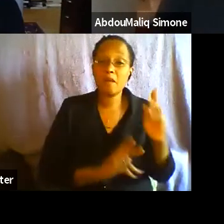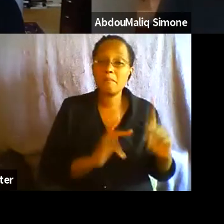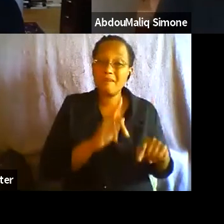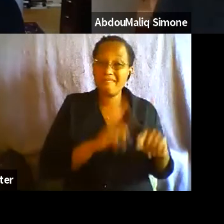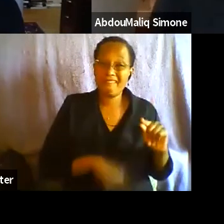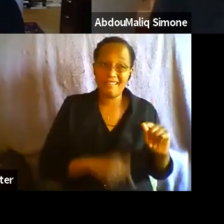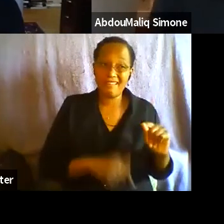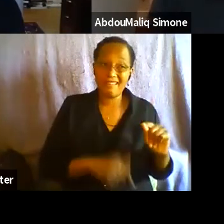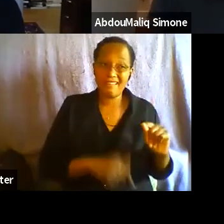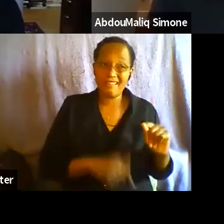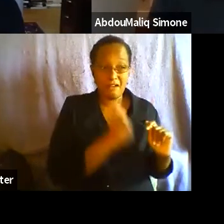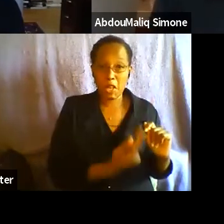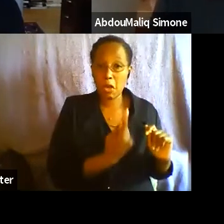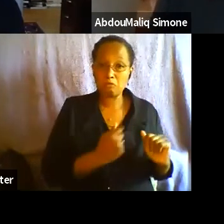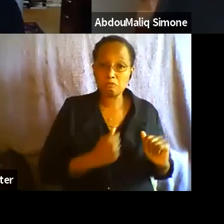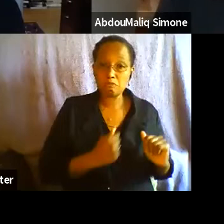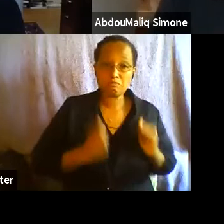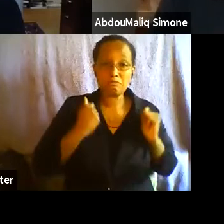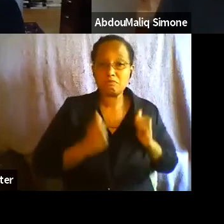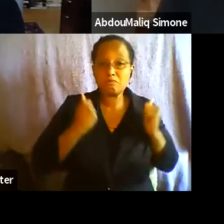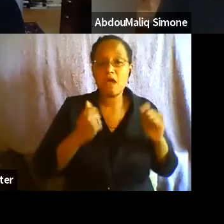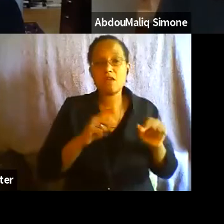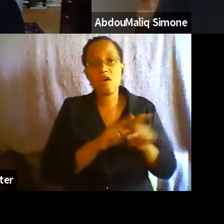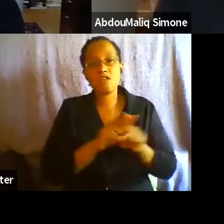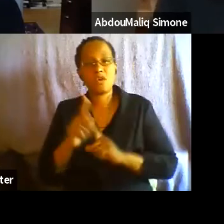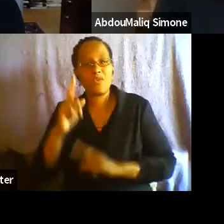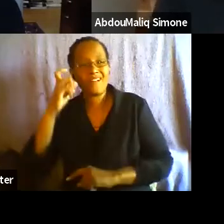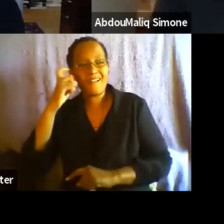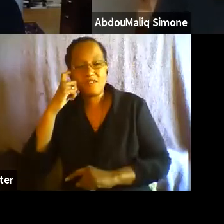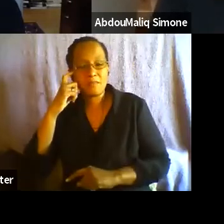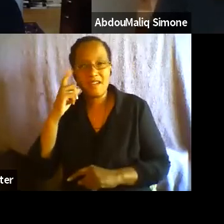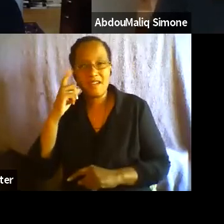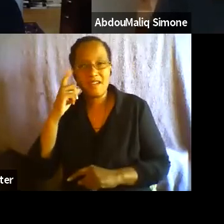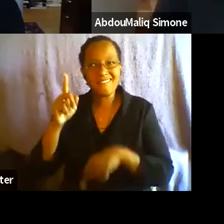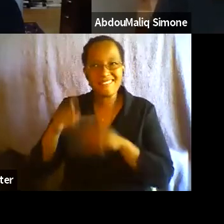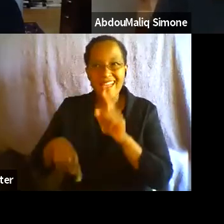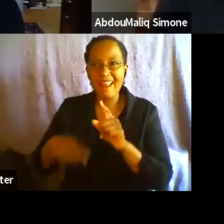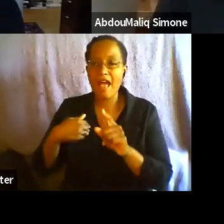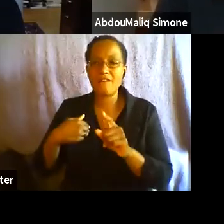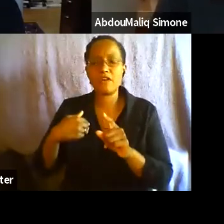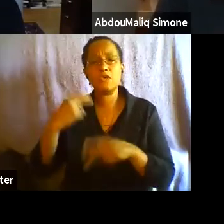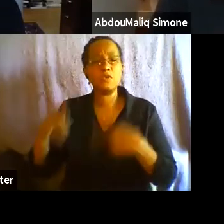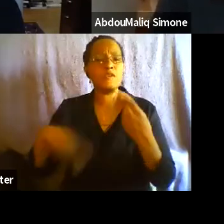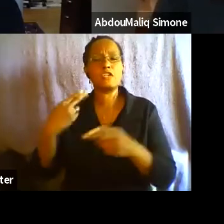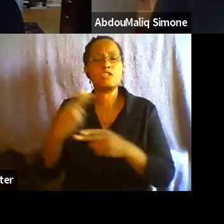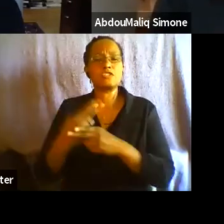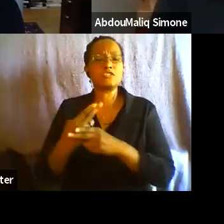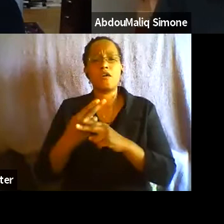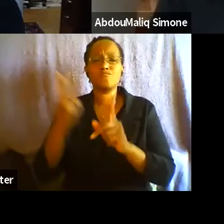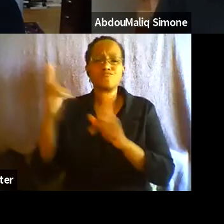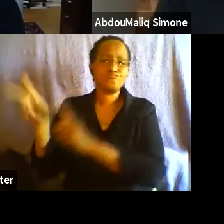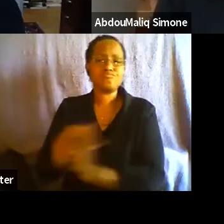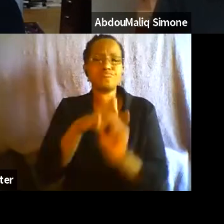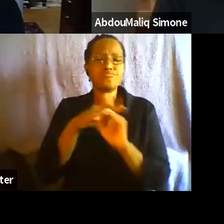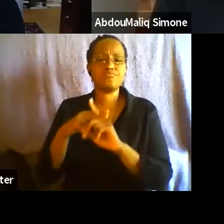that the state cannot impose a kind of univocal overarching regimen of provisioning and governance that